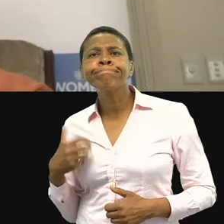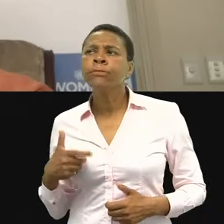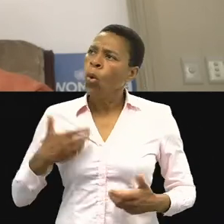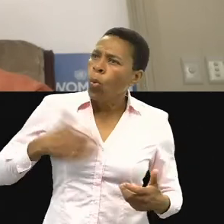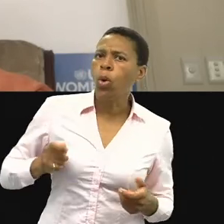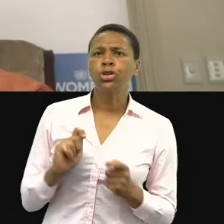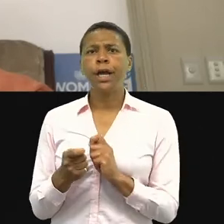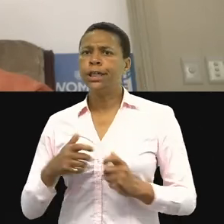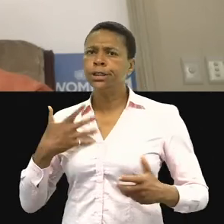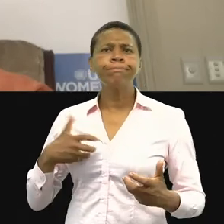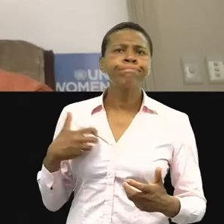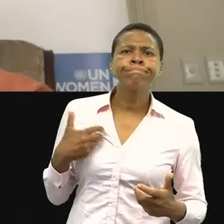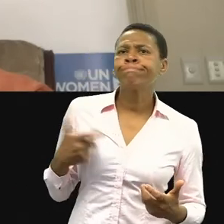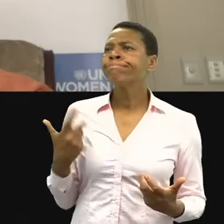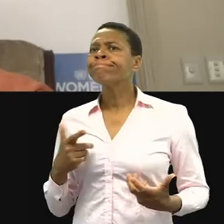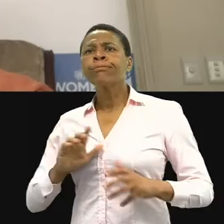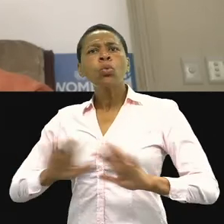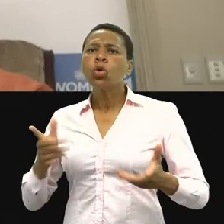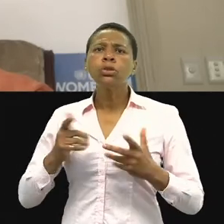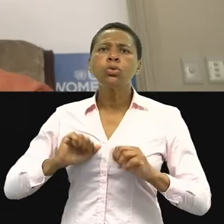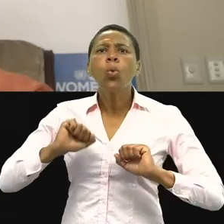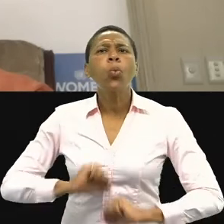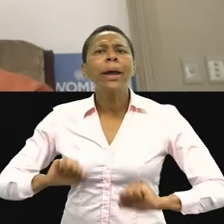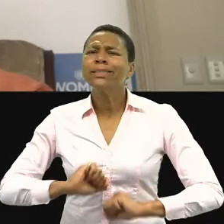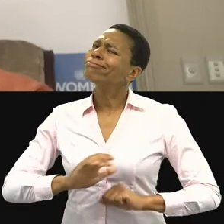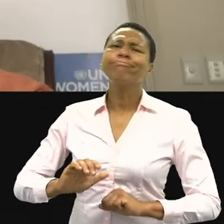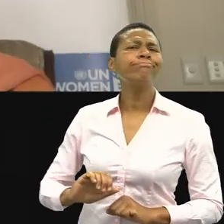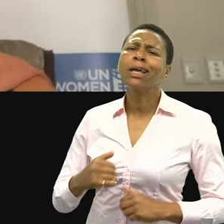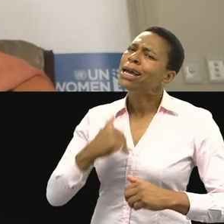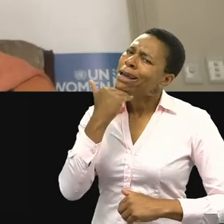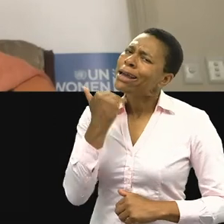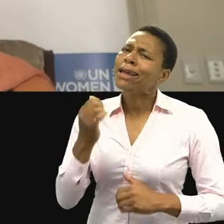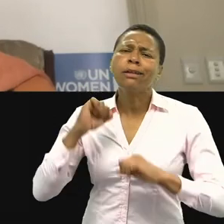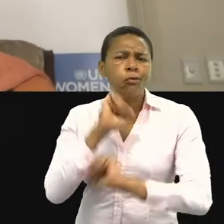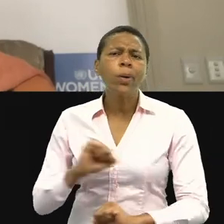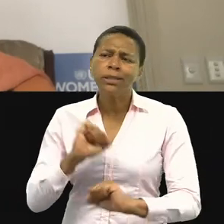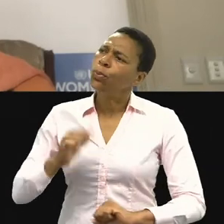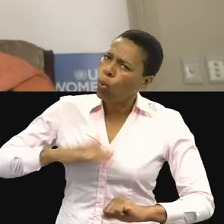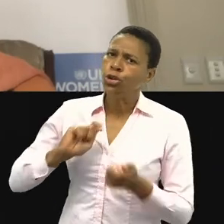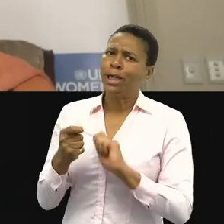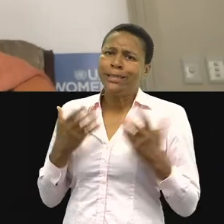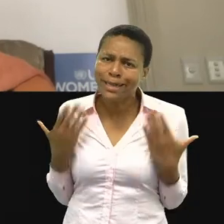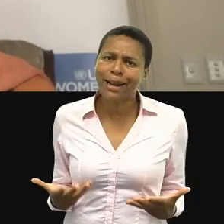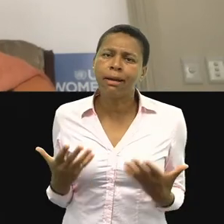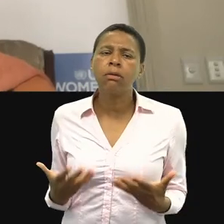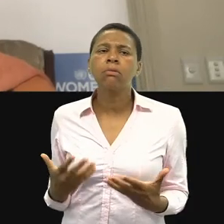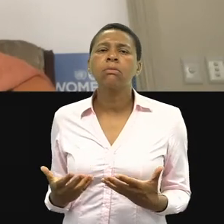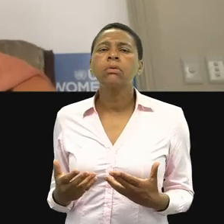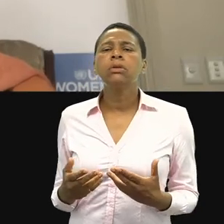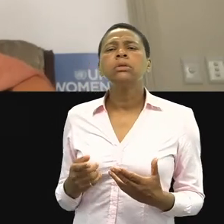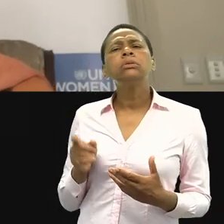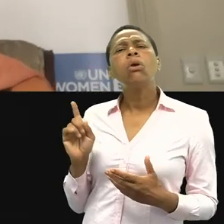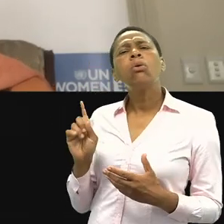requires us, I think, to be more outspoken and not in any way complacent. What would you like people who are not in official